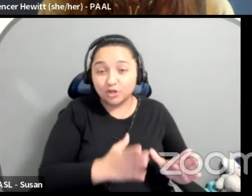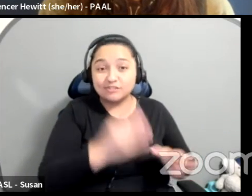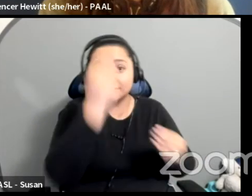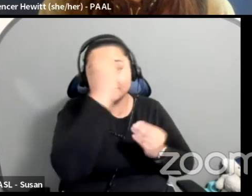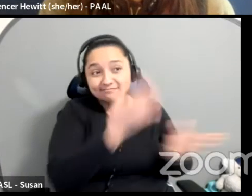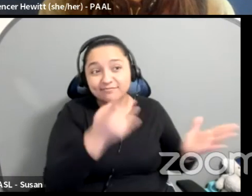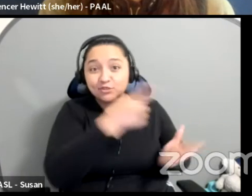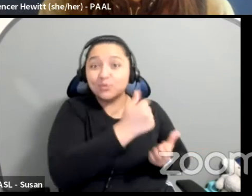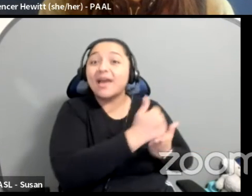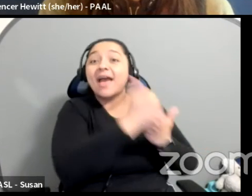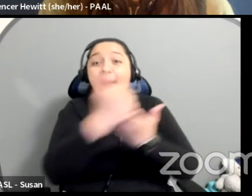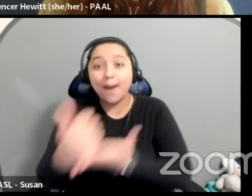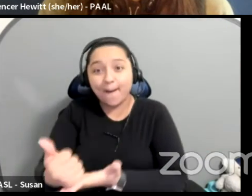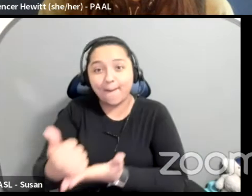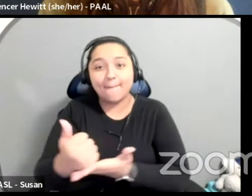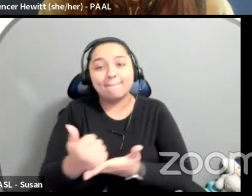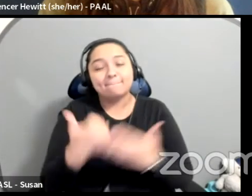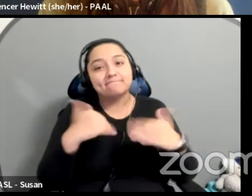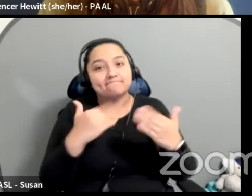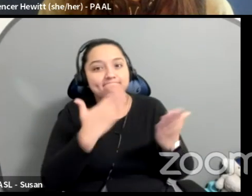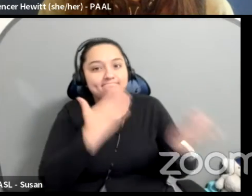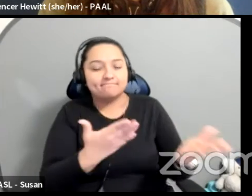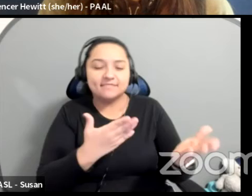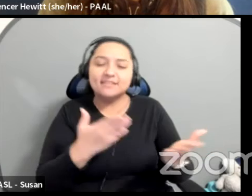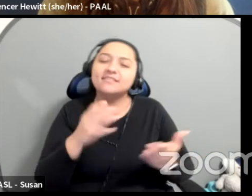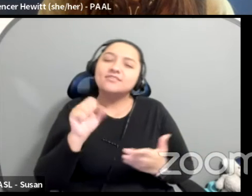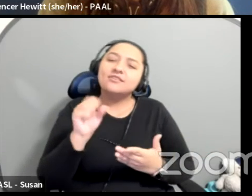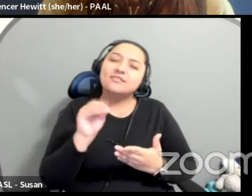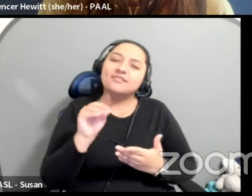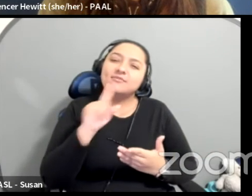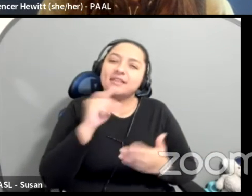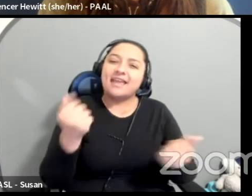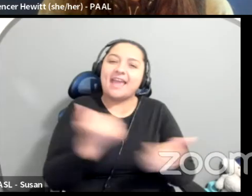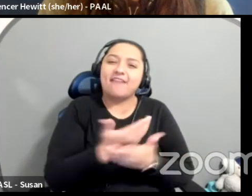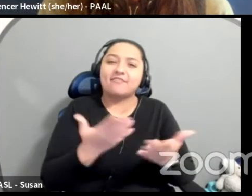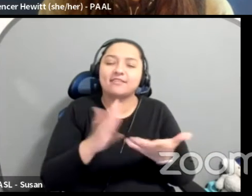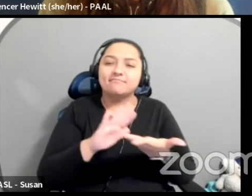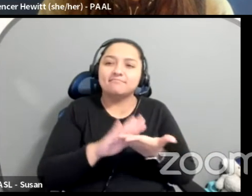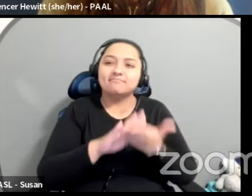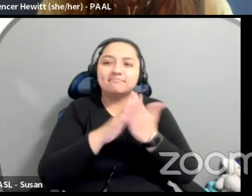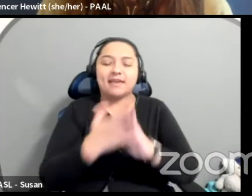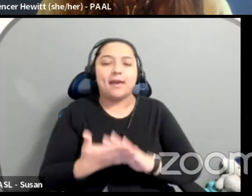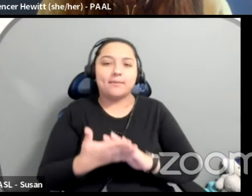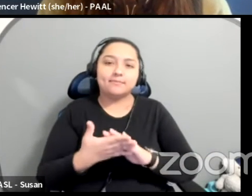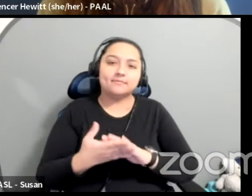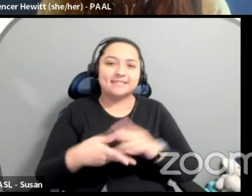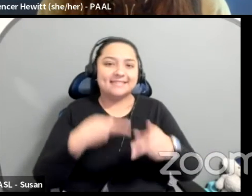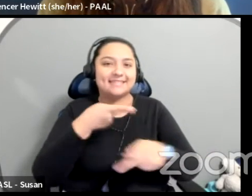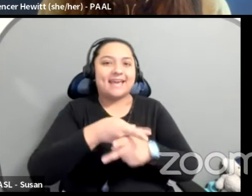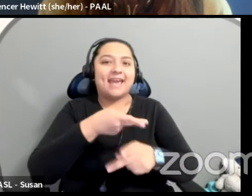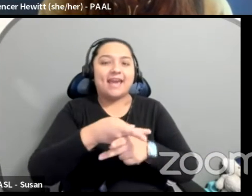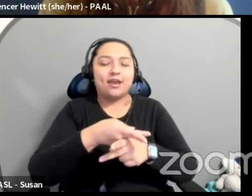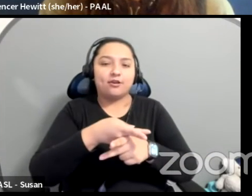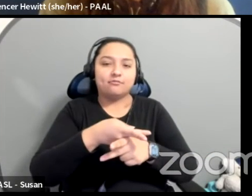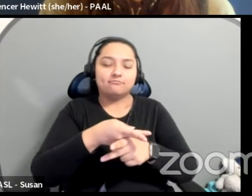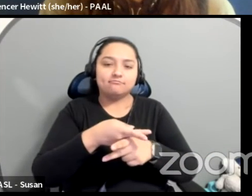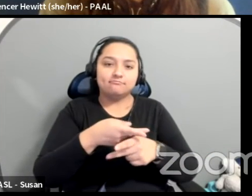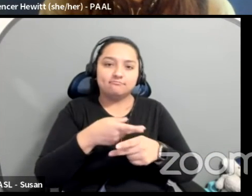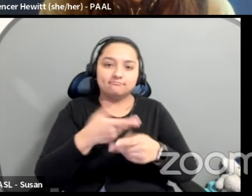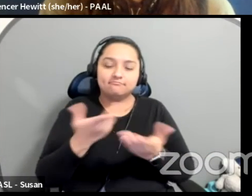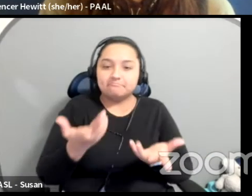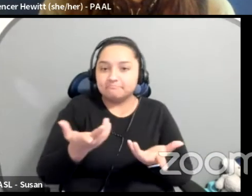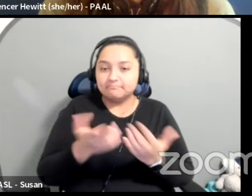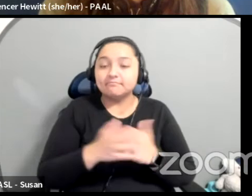this, what you're doing, you know? And so everything becomes our, like in a way caretaking, right. Like everything becomes about that, uh,